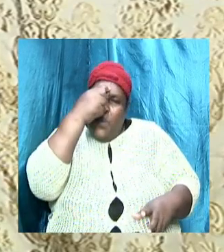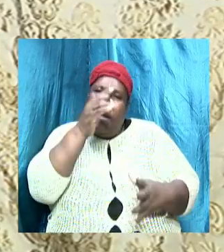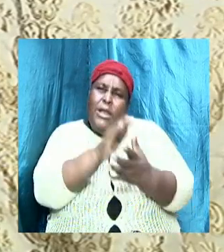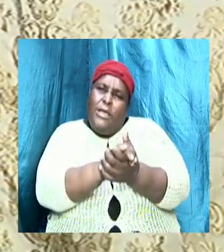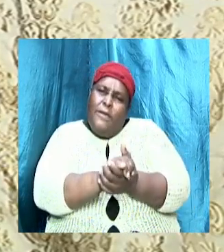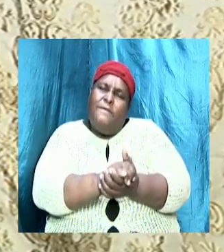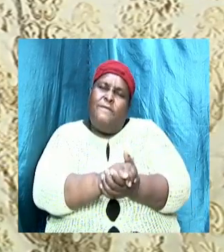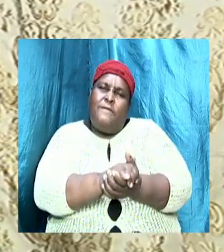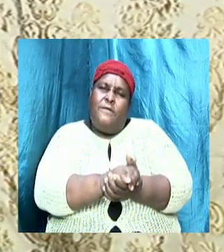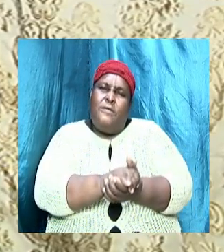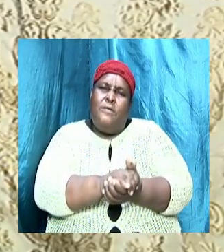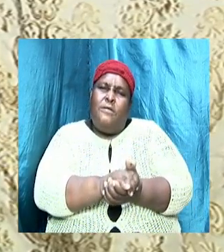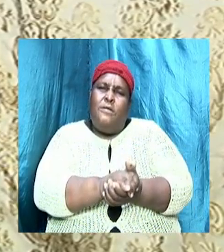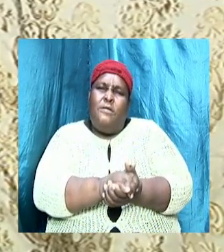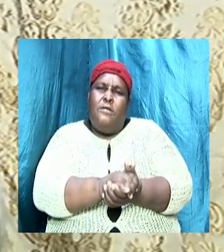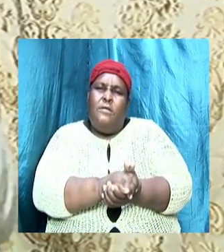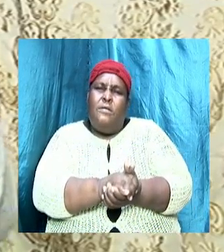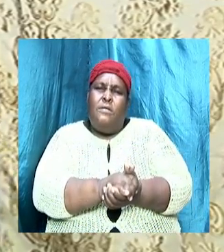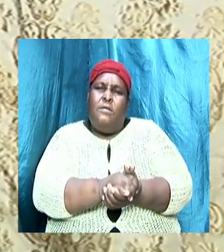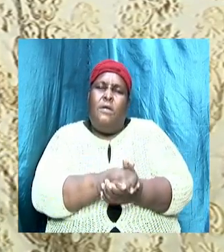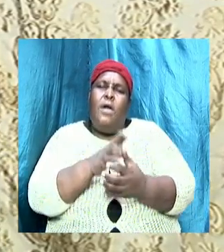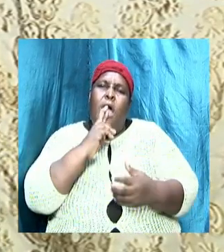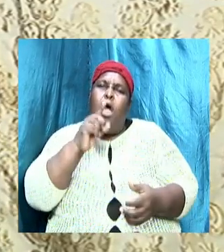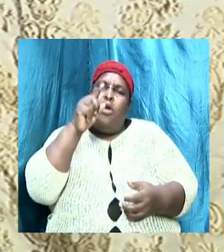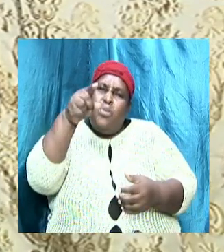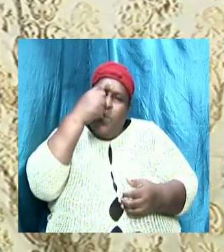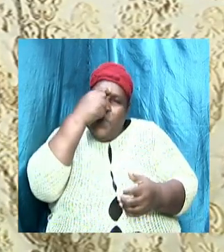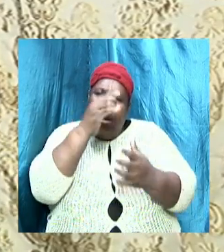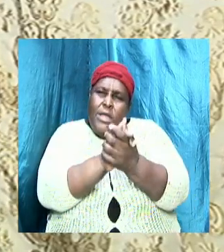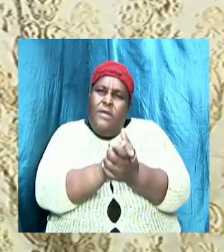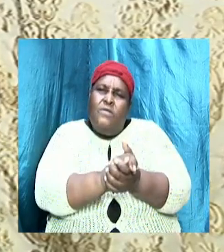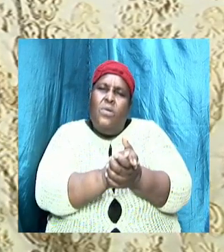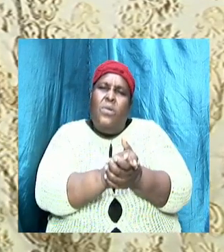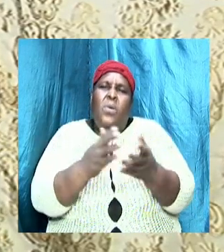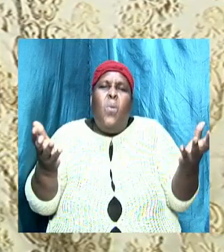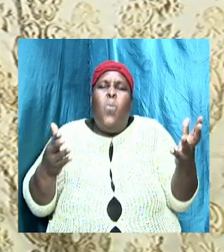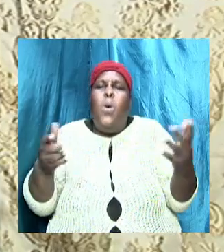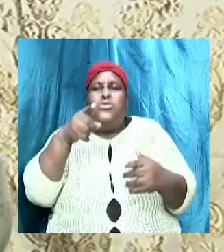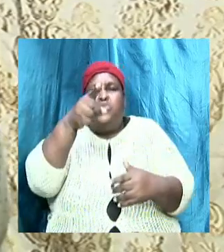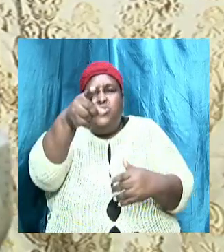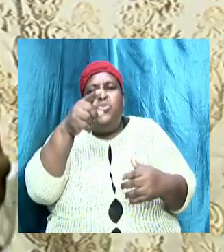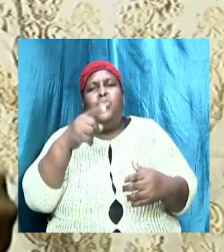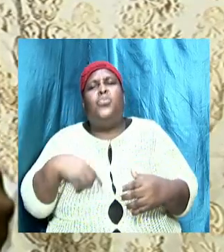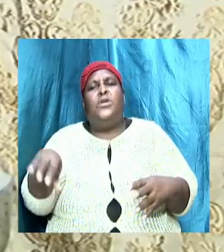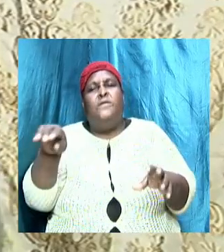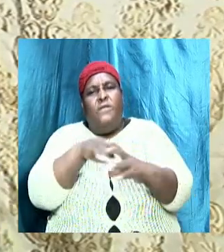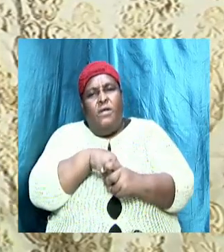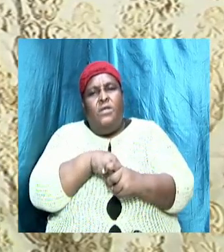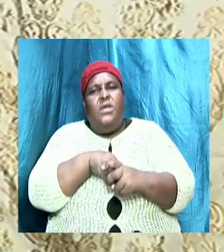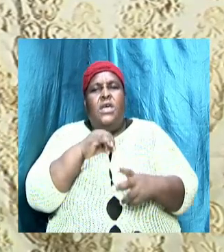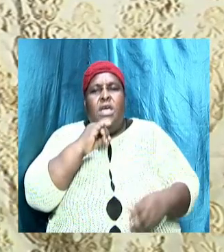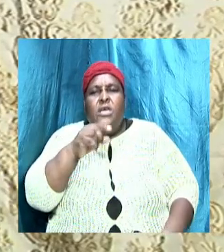two weeks or three weeks ago when we began are you convinced that what you are in is the truth